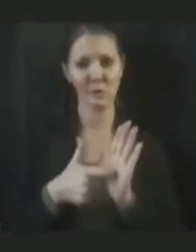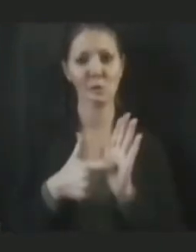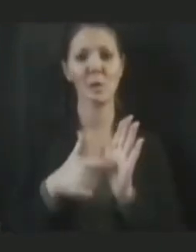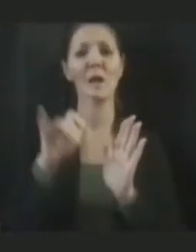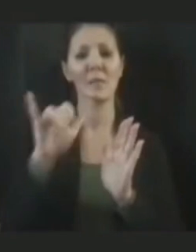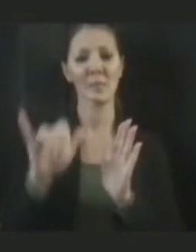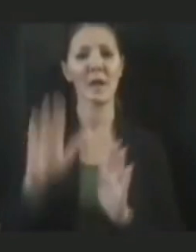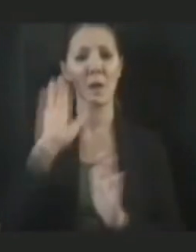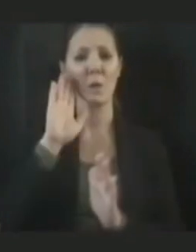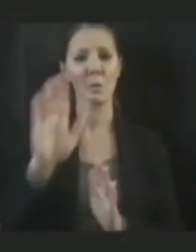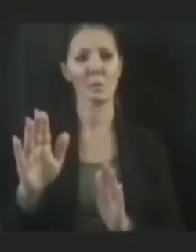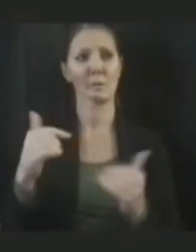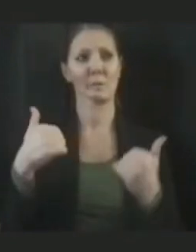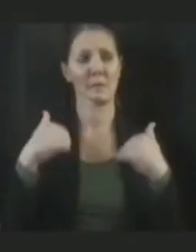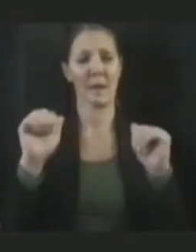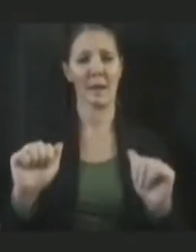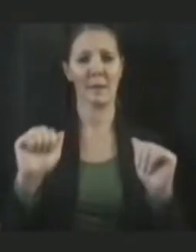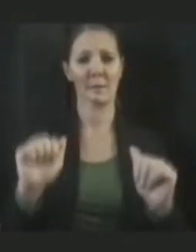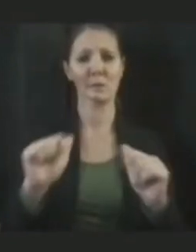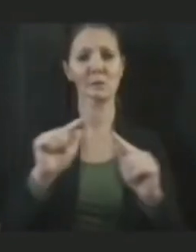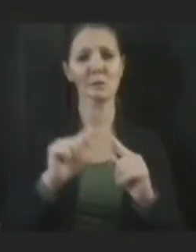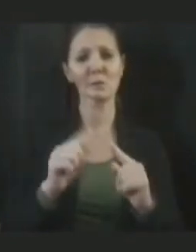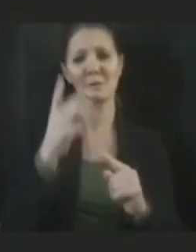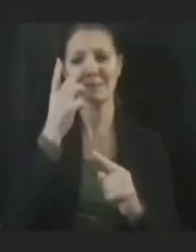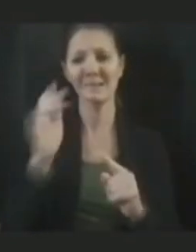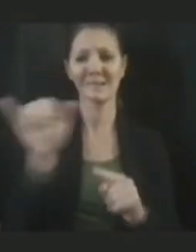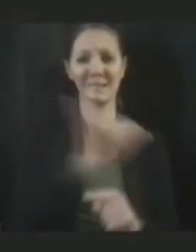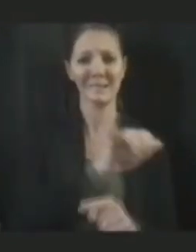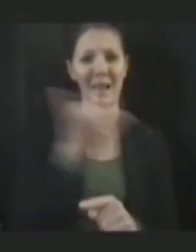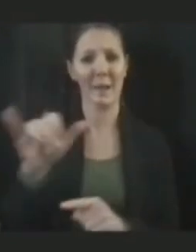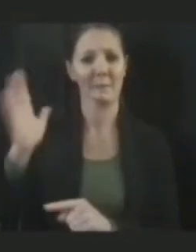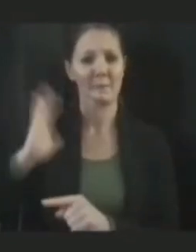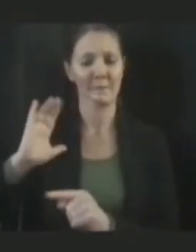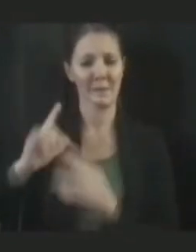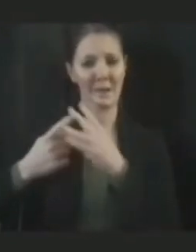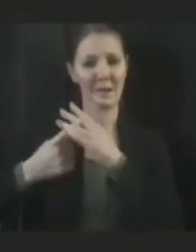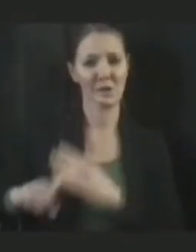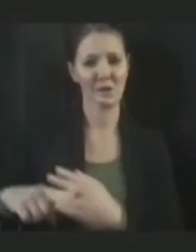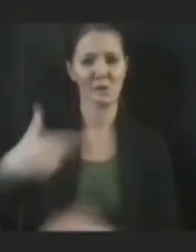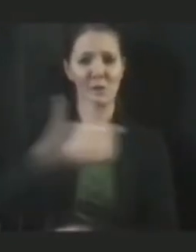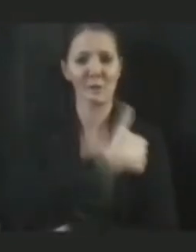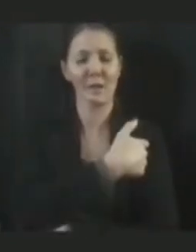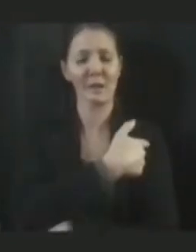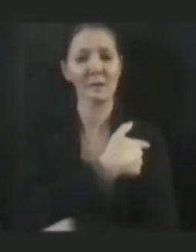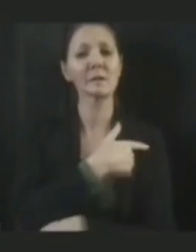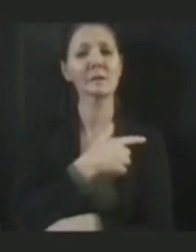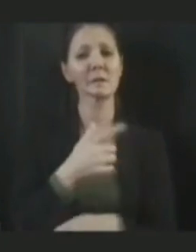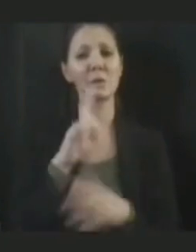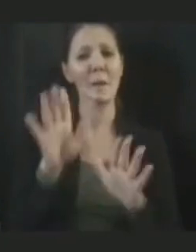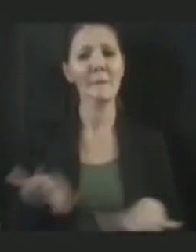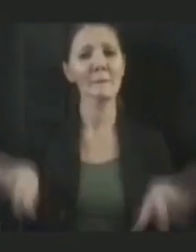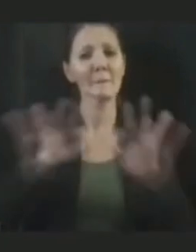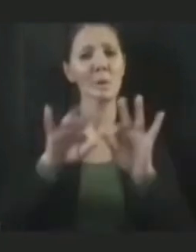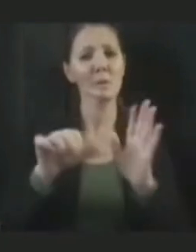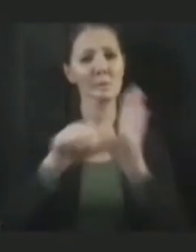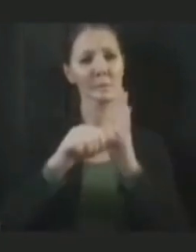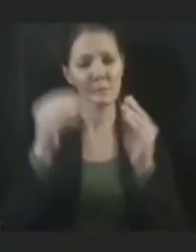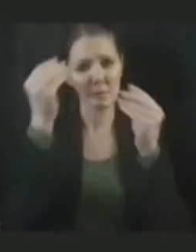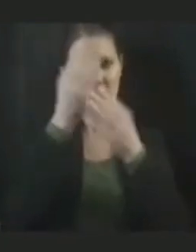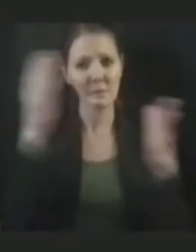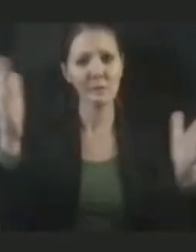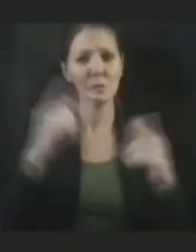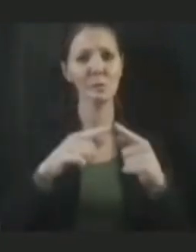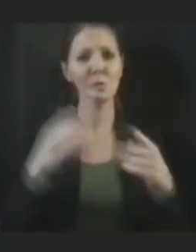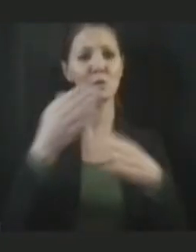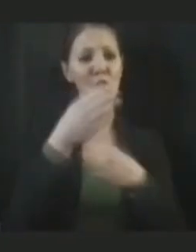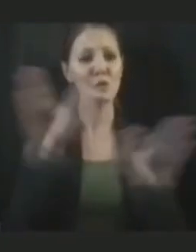And, you know, we think it sends an important message, not only to the general public, but to other employers